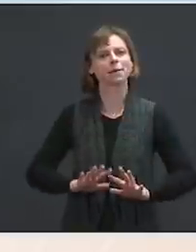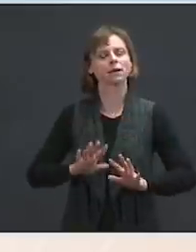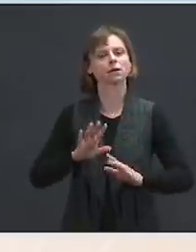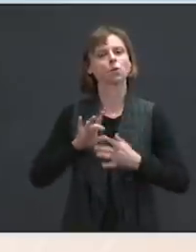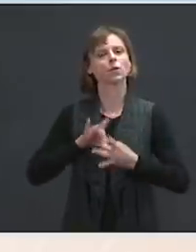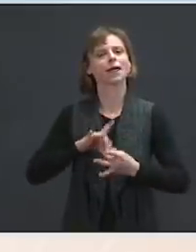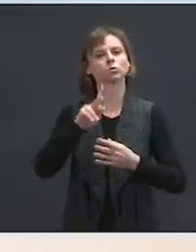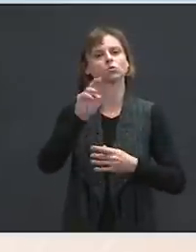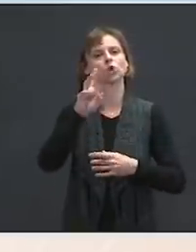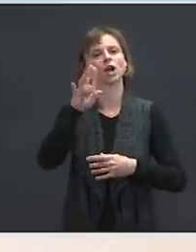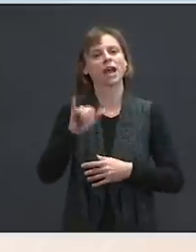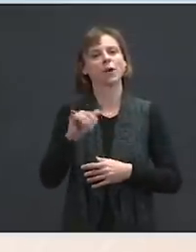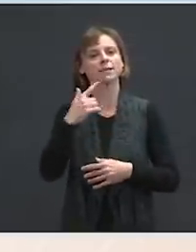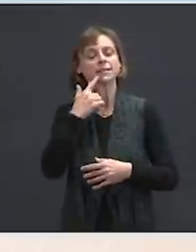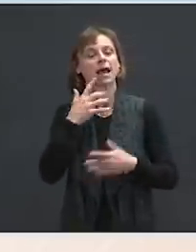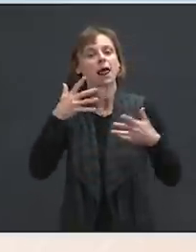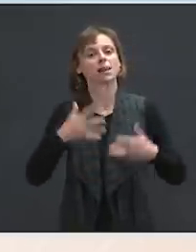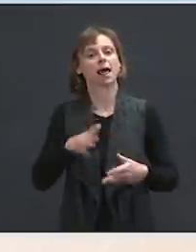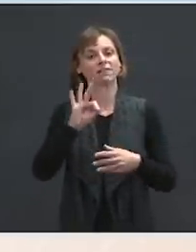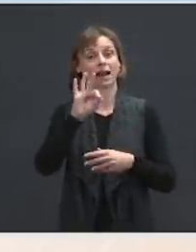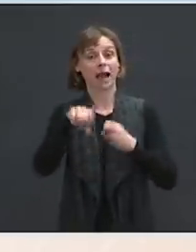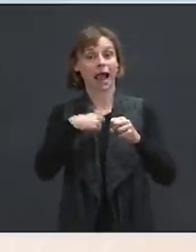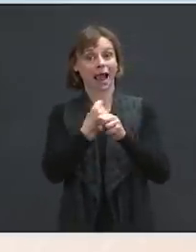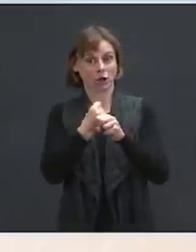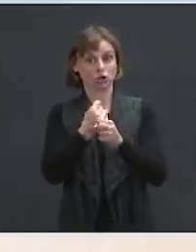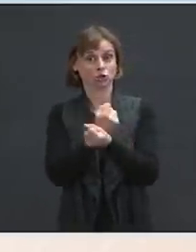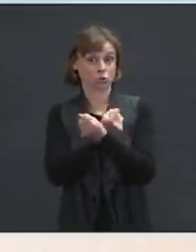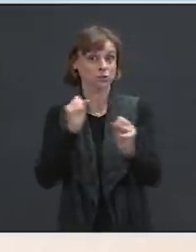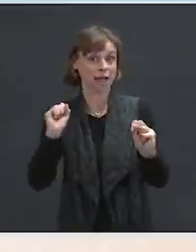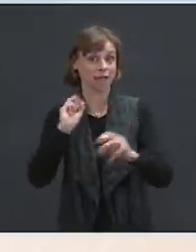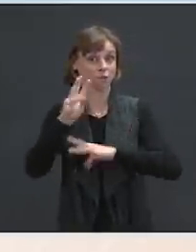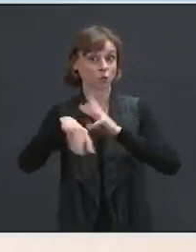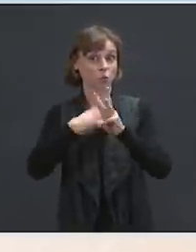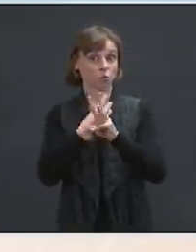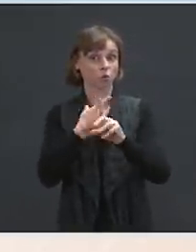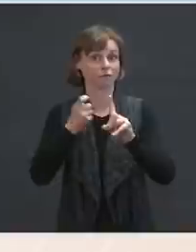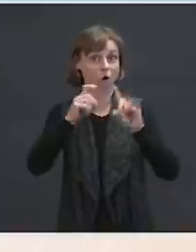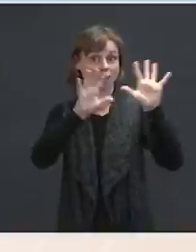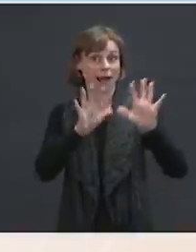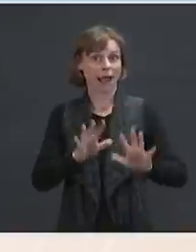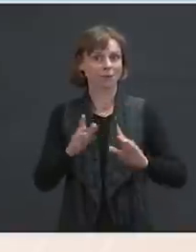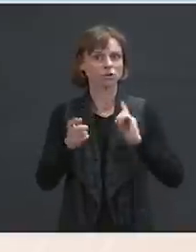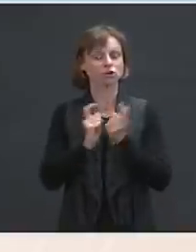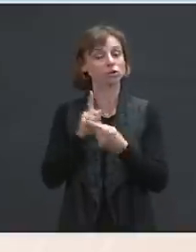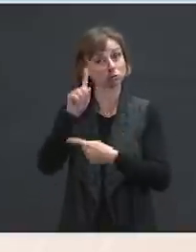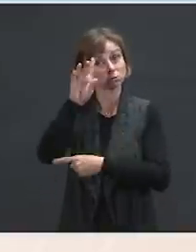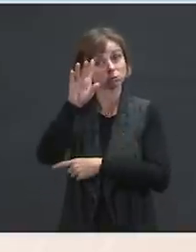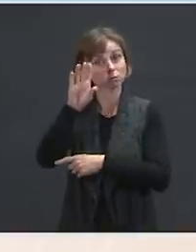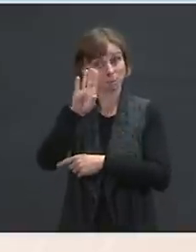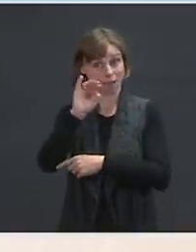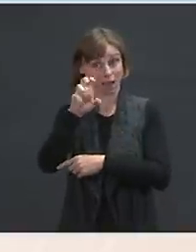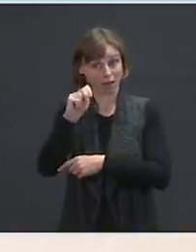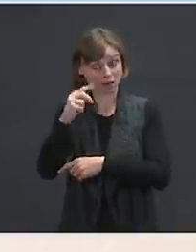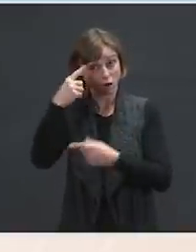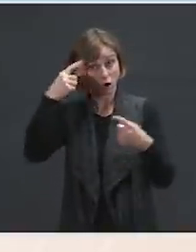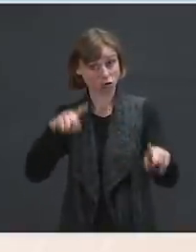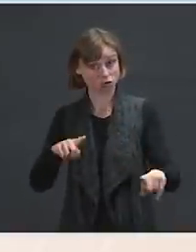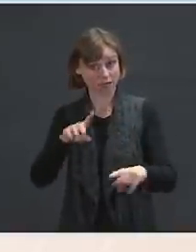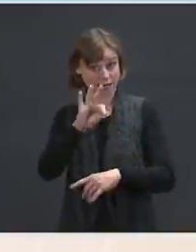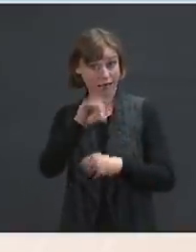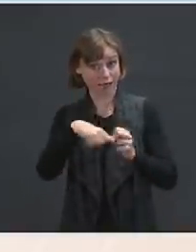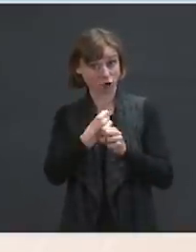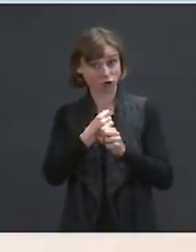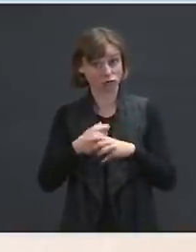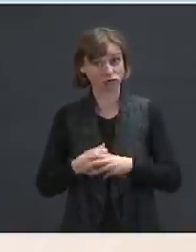that there are only nine years left to save the world from the effects of climate change. Does President Biden share that assessment — nine years?